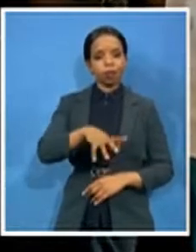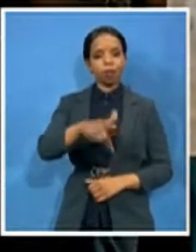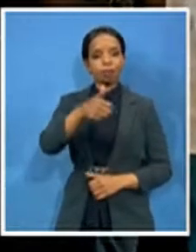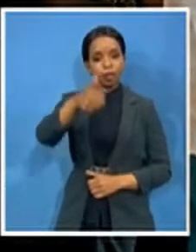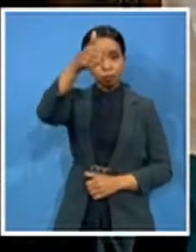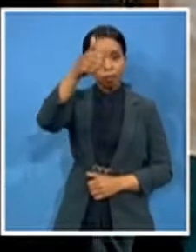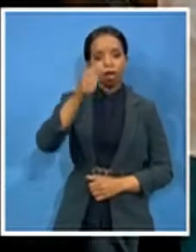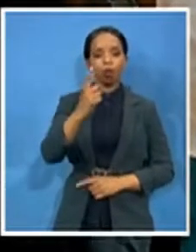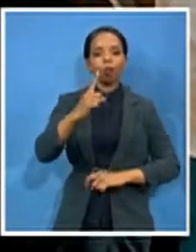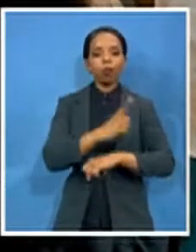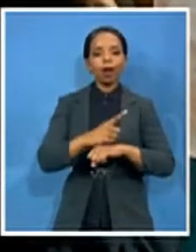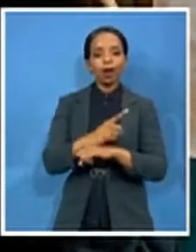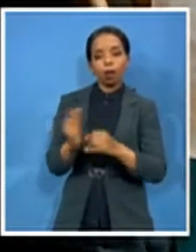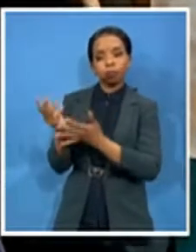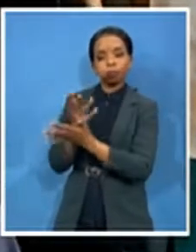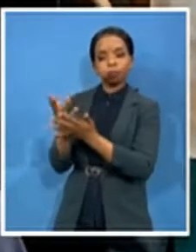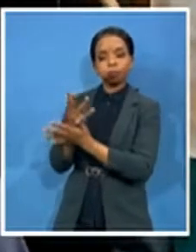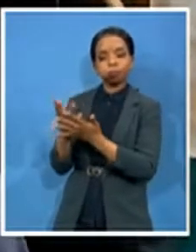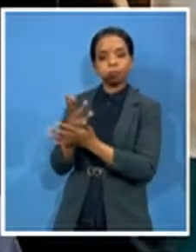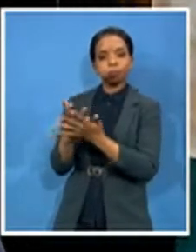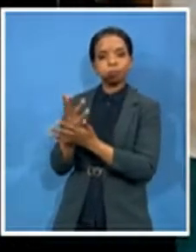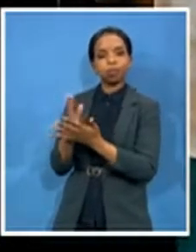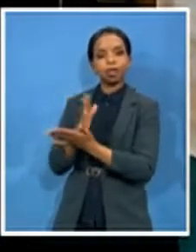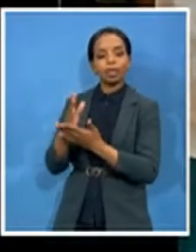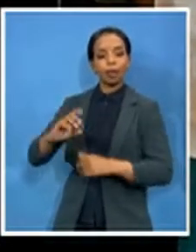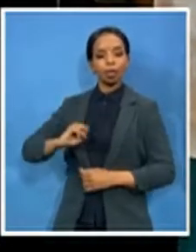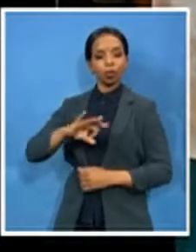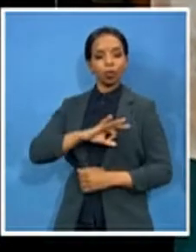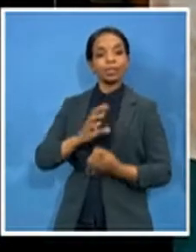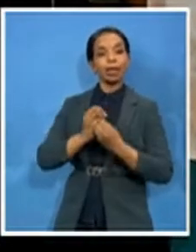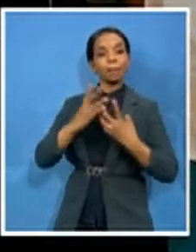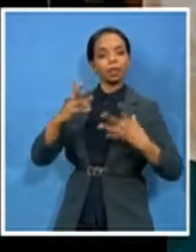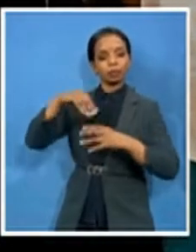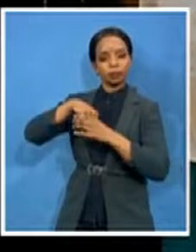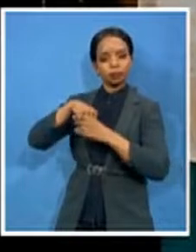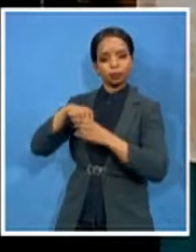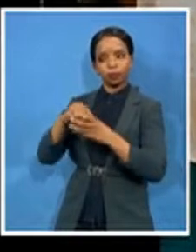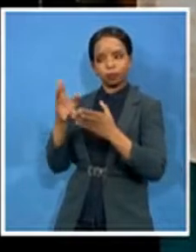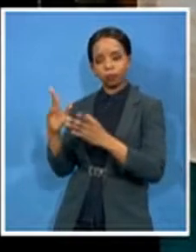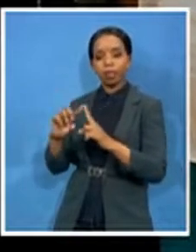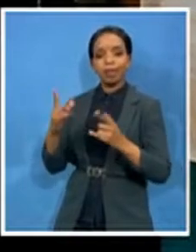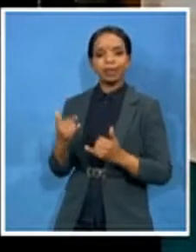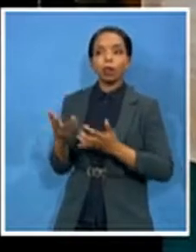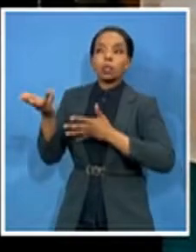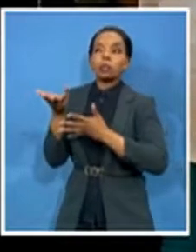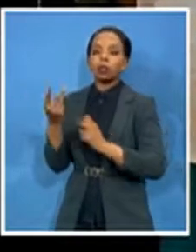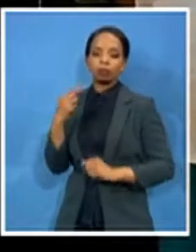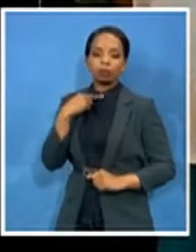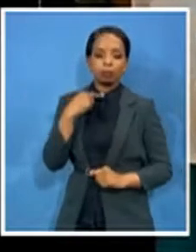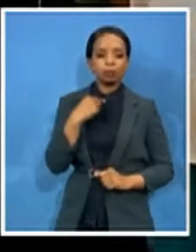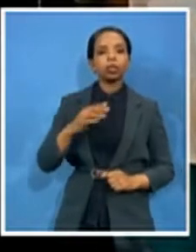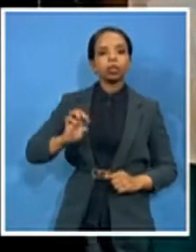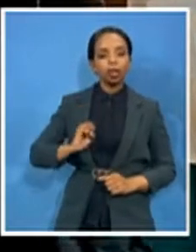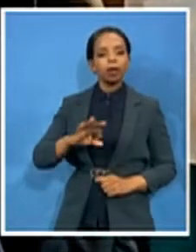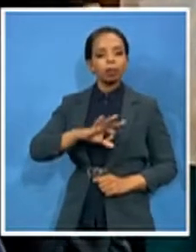of them are inside so we cannot be able to talk to any of them as of course the employees just general employees cannot talk to us